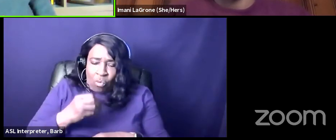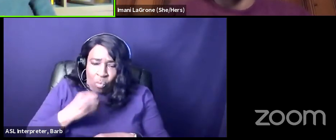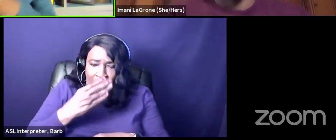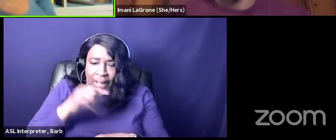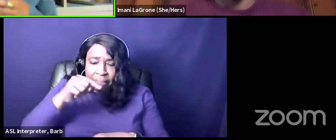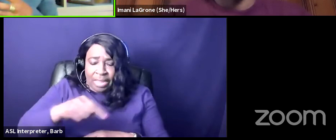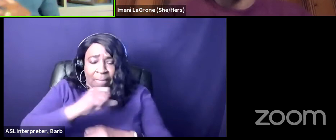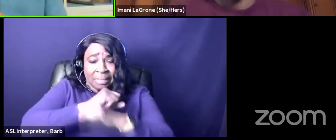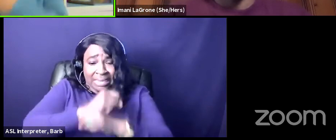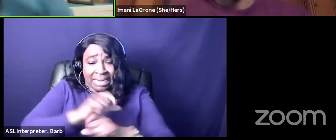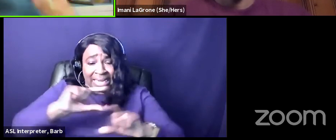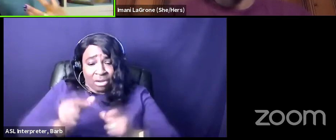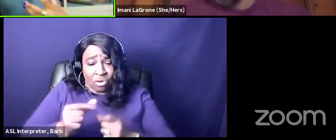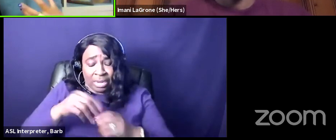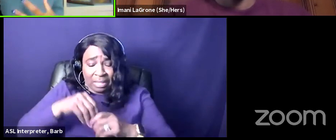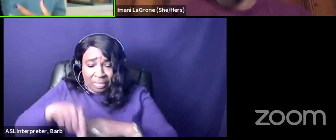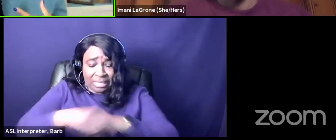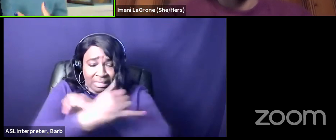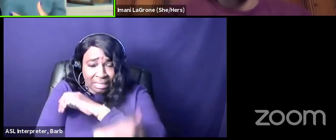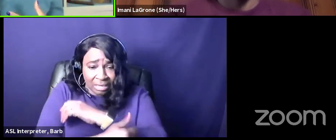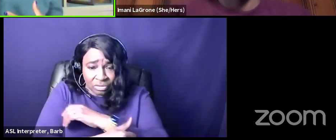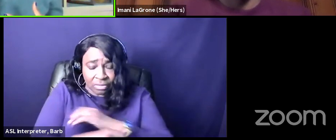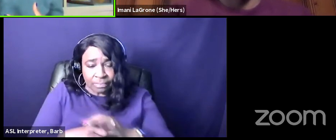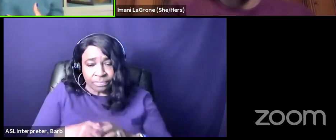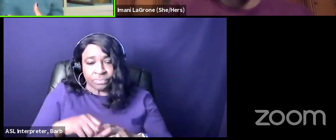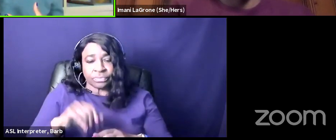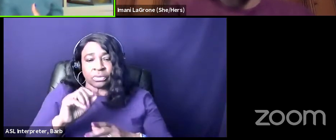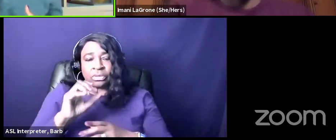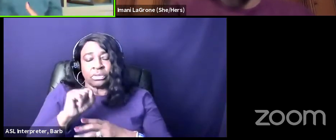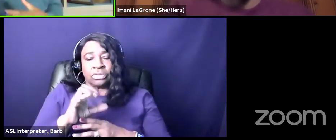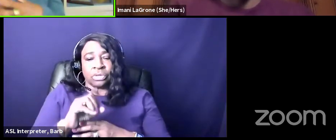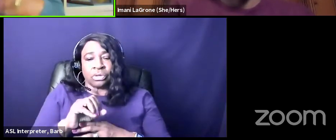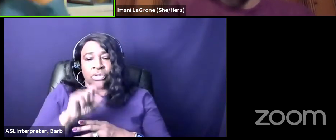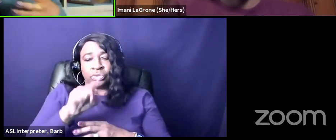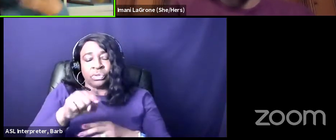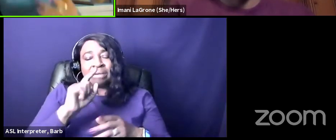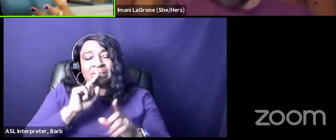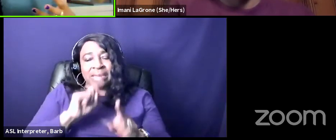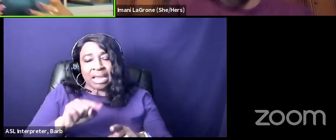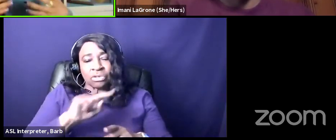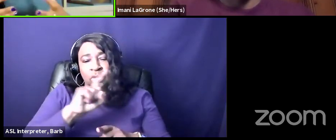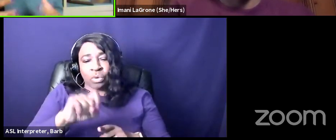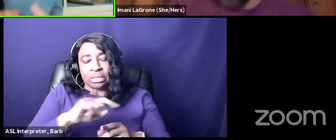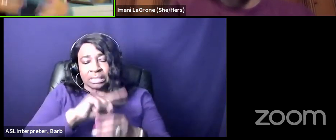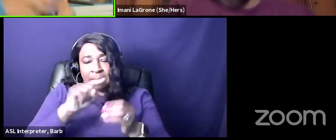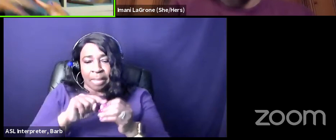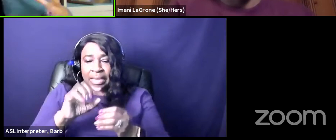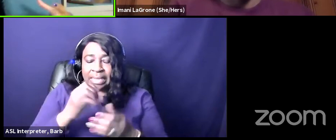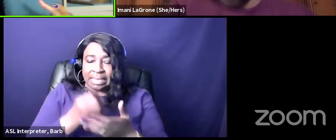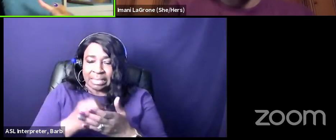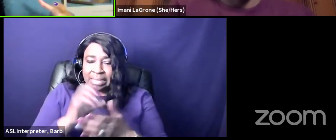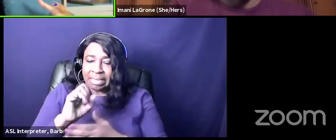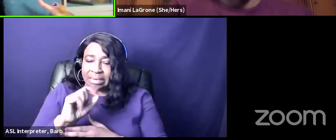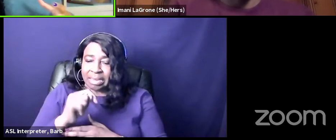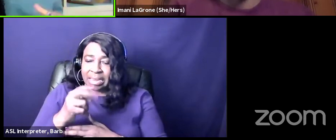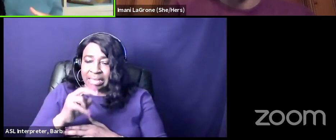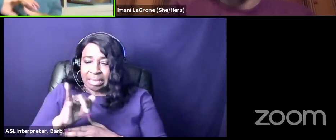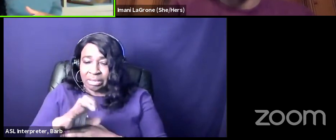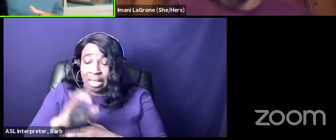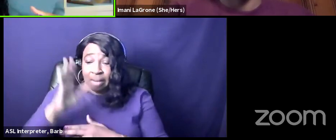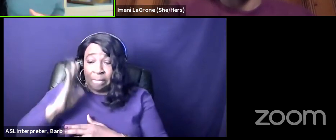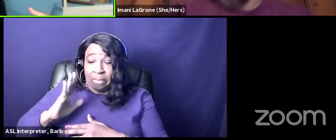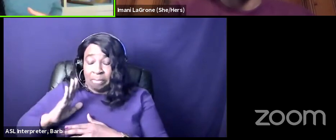so what's interesting going back to your very first question with with black ethnics you know back in the day this country was whites and non-whites